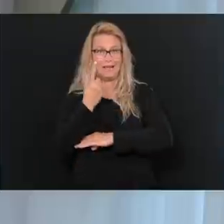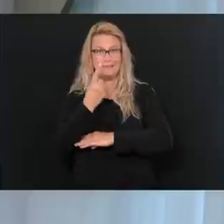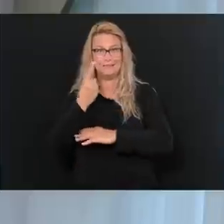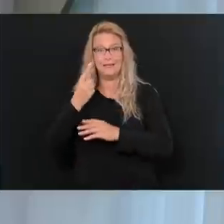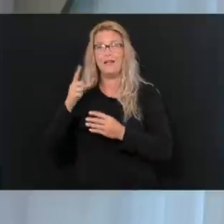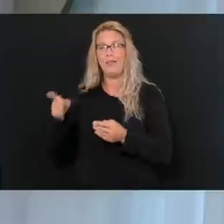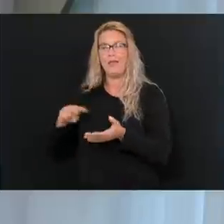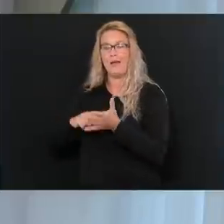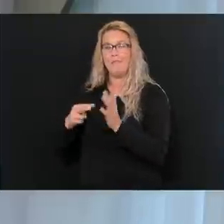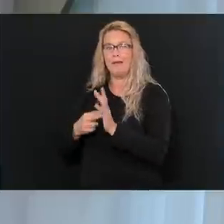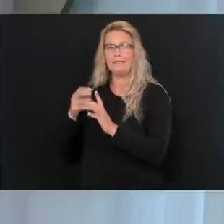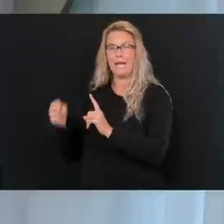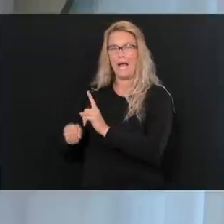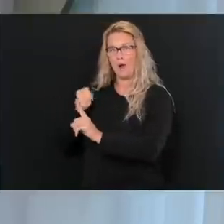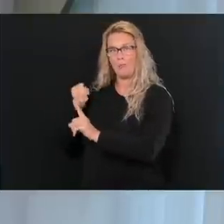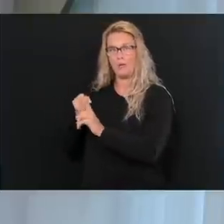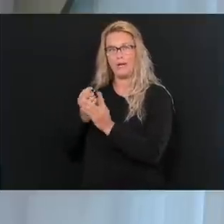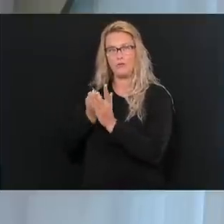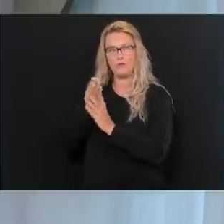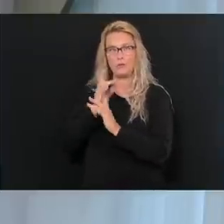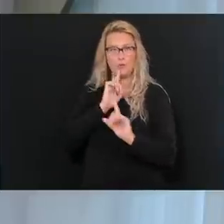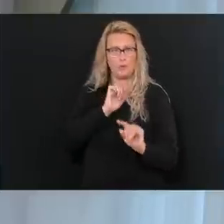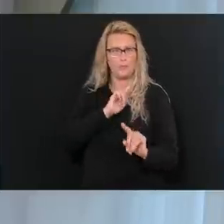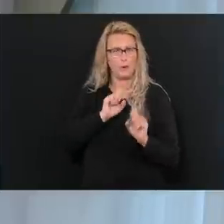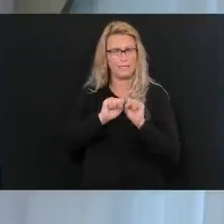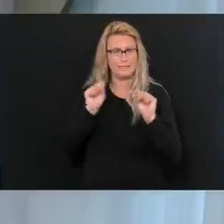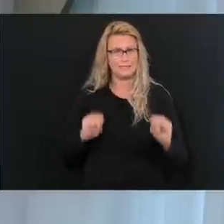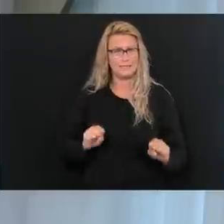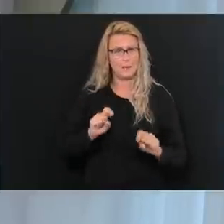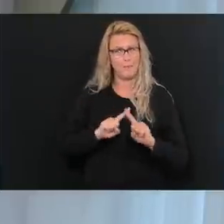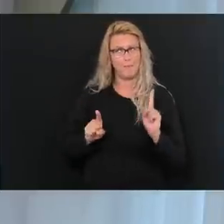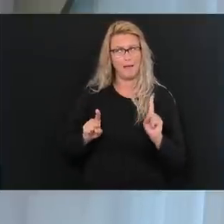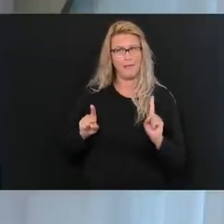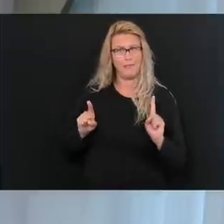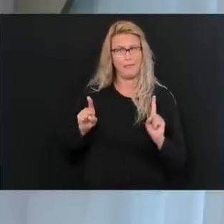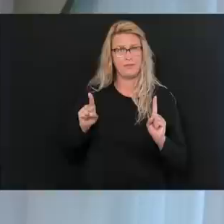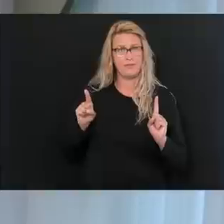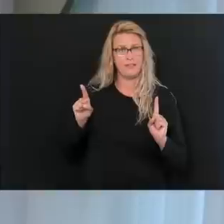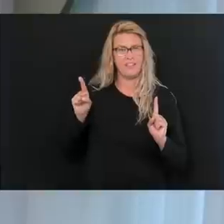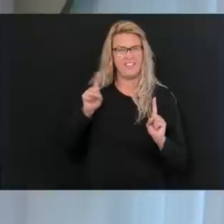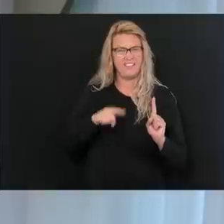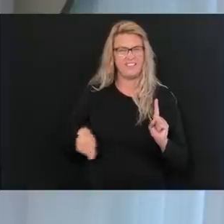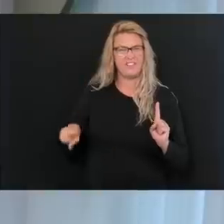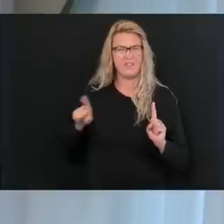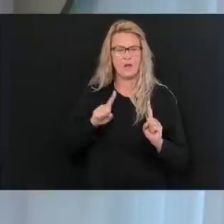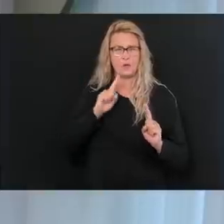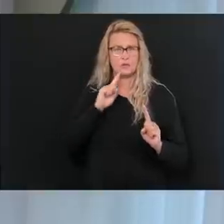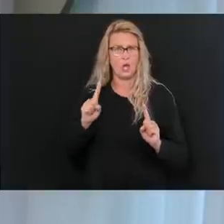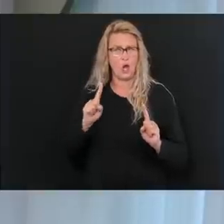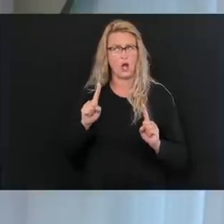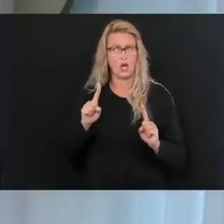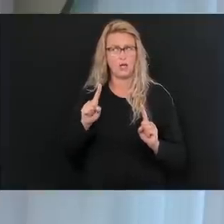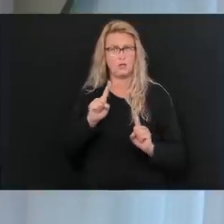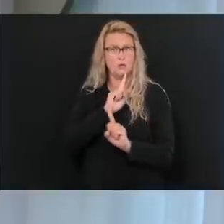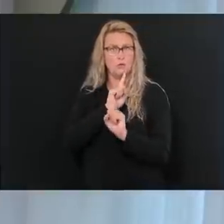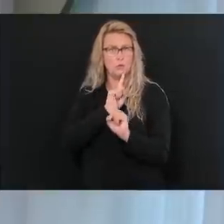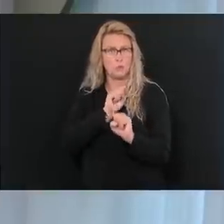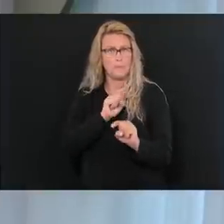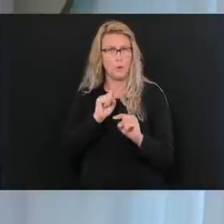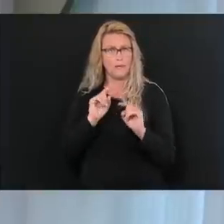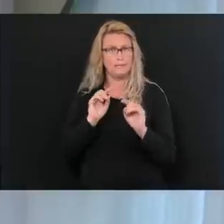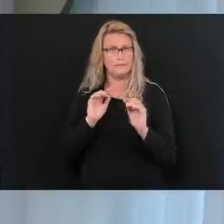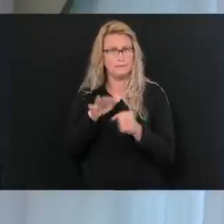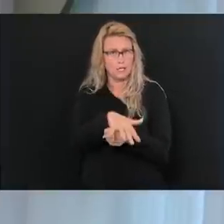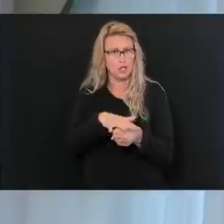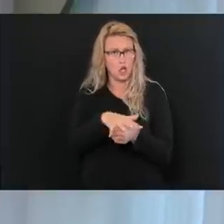outbreaks through our reporting system. And all these cases that are being referred to, they are reported at a local level, you